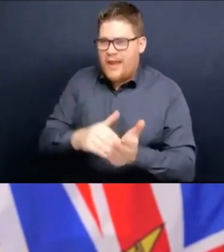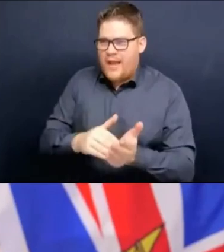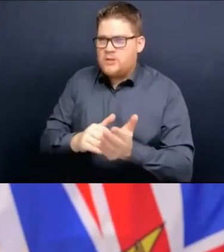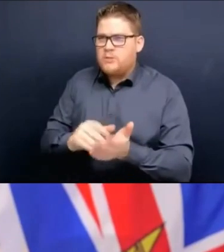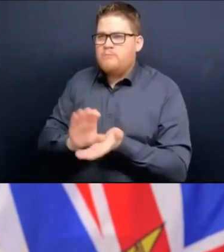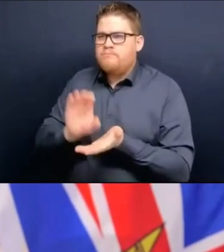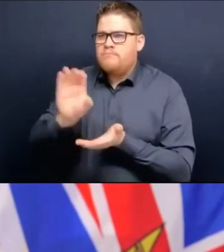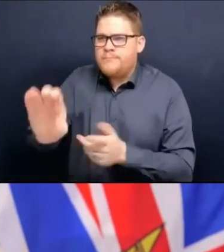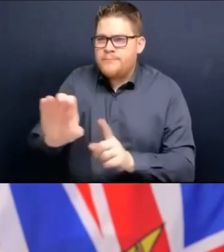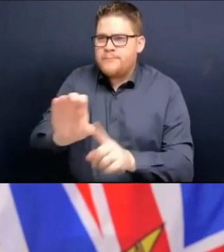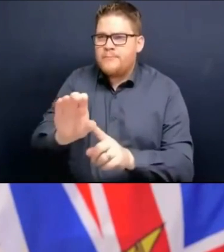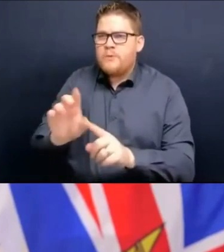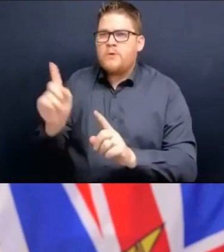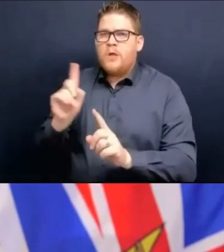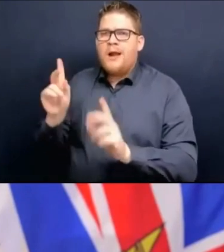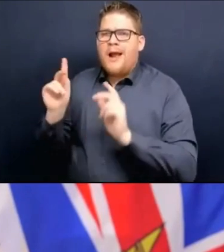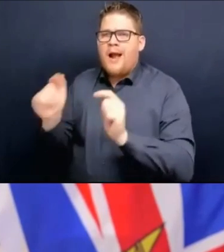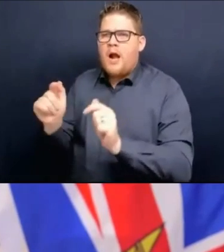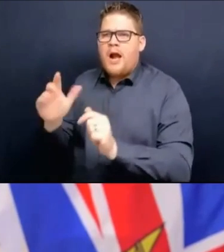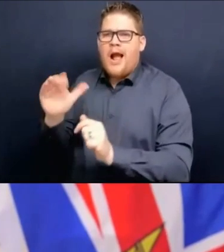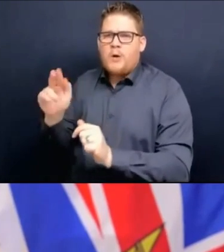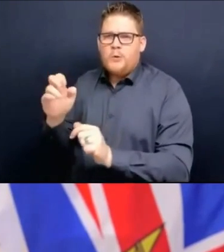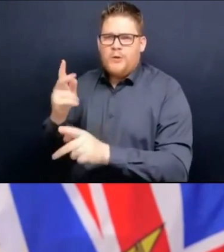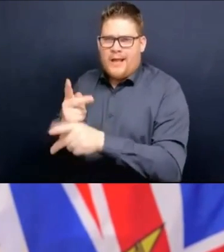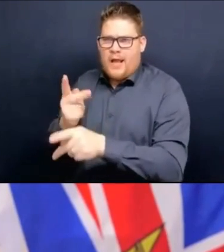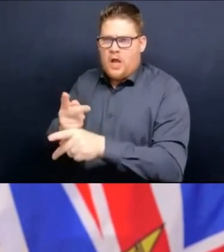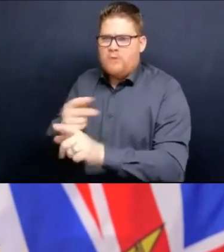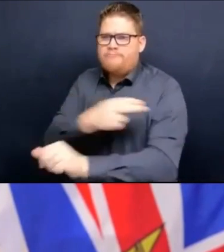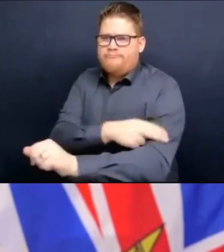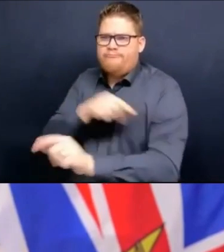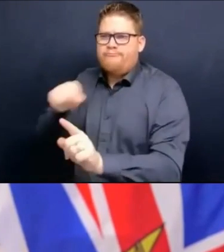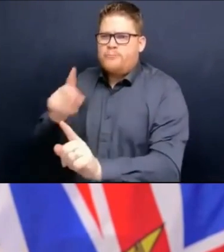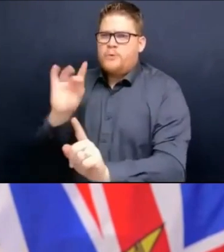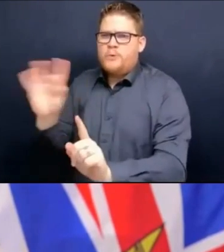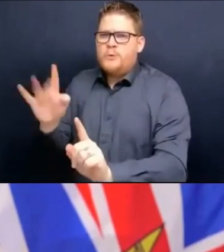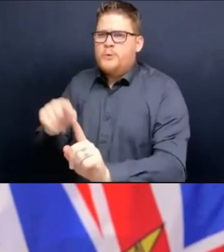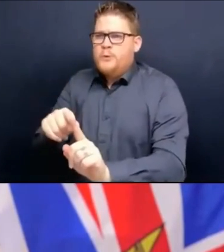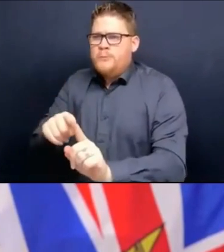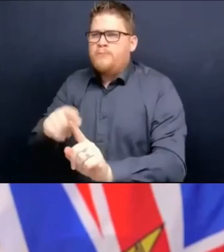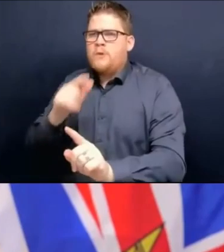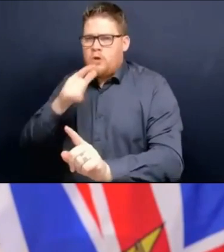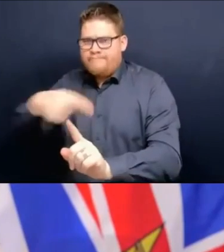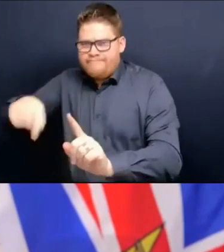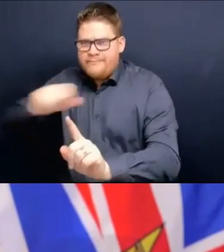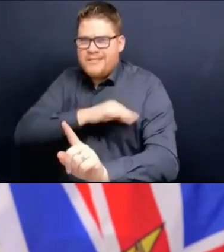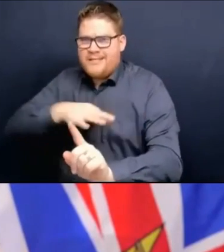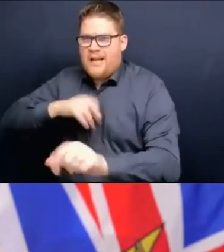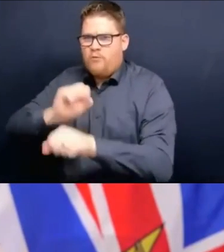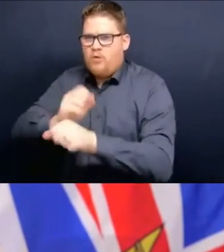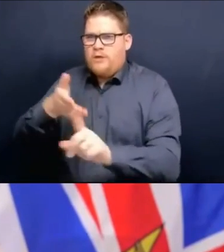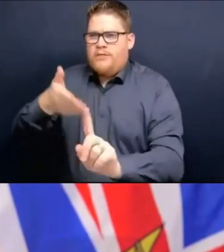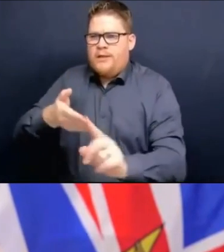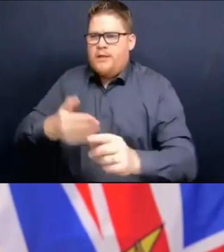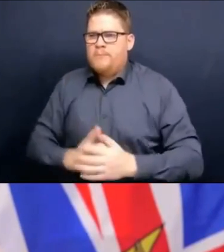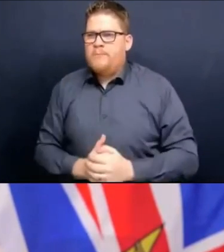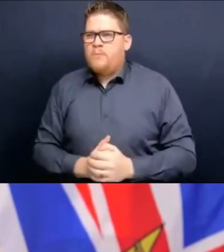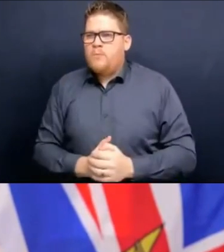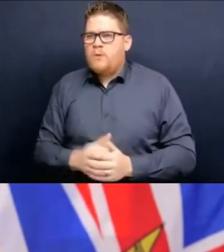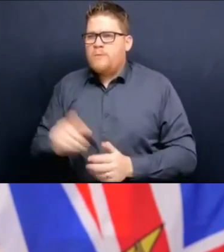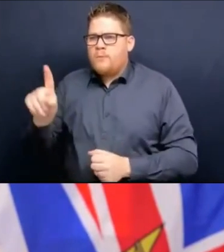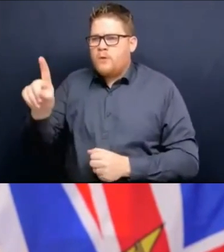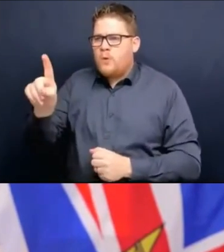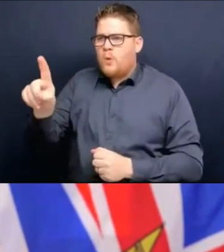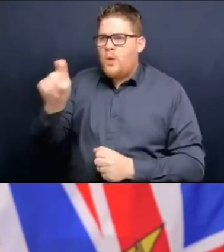at acute care centers for healthcare workers and health authority employees. 100,000 to support testing of visitors and staff